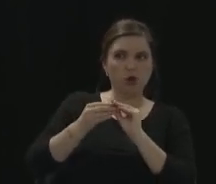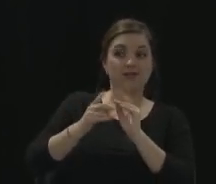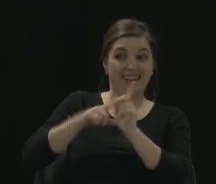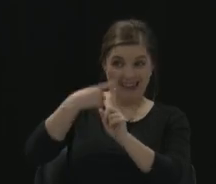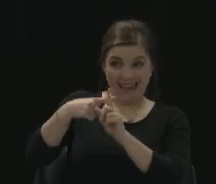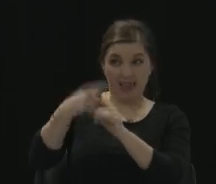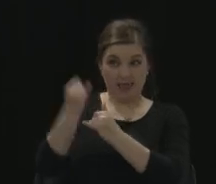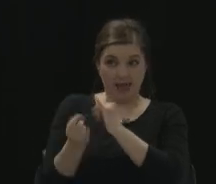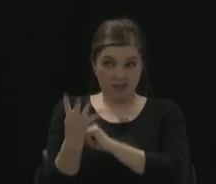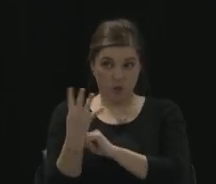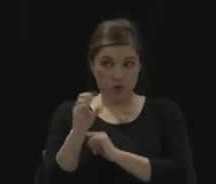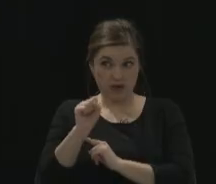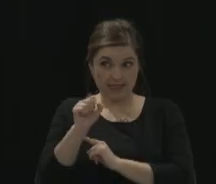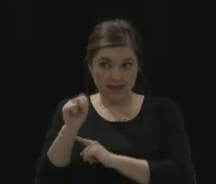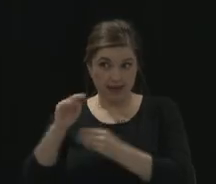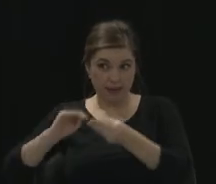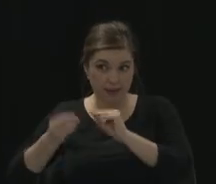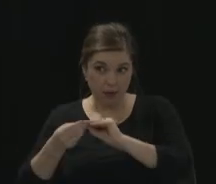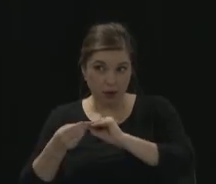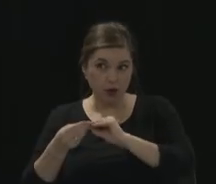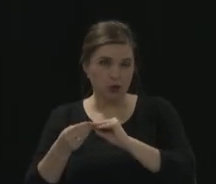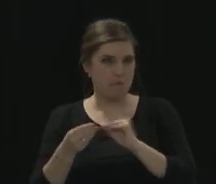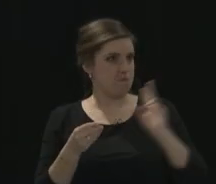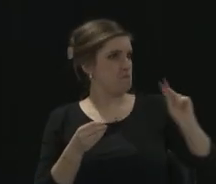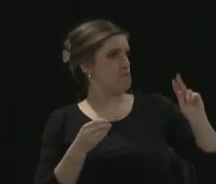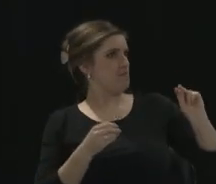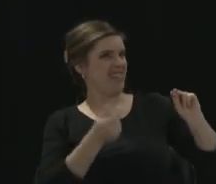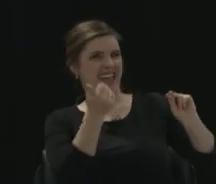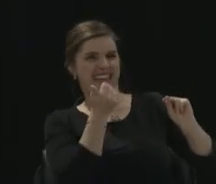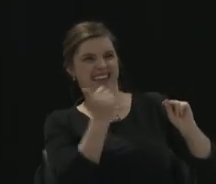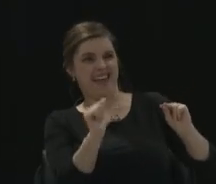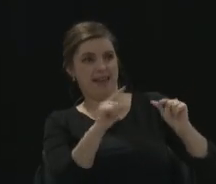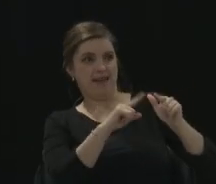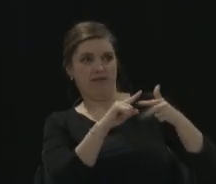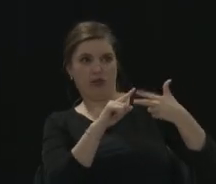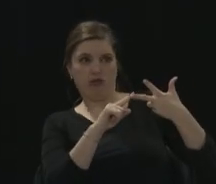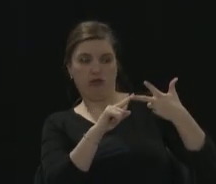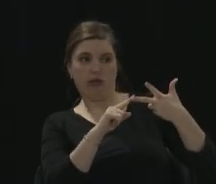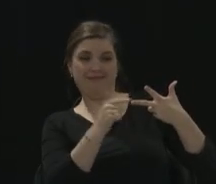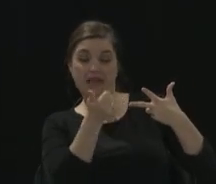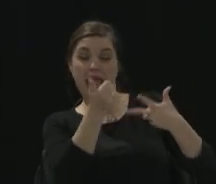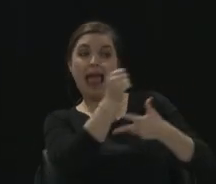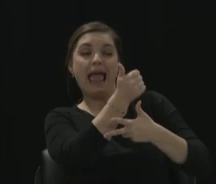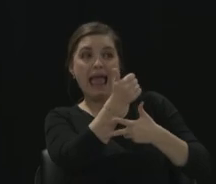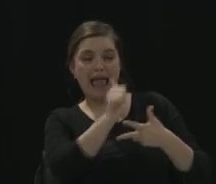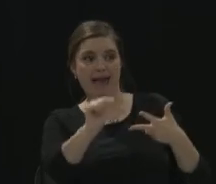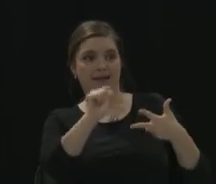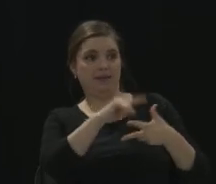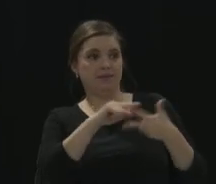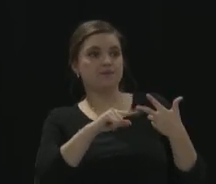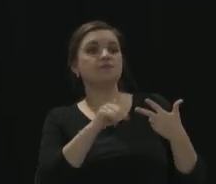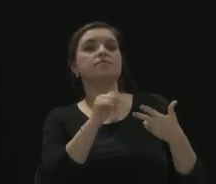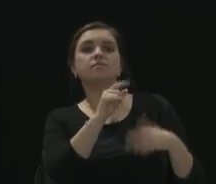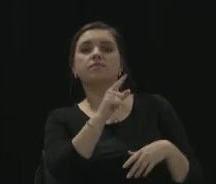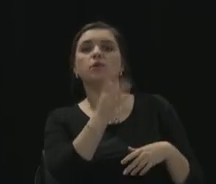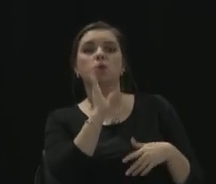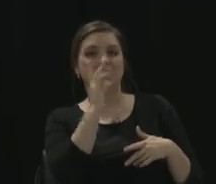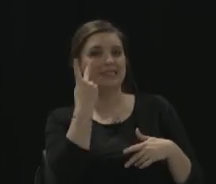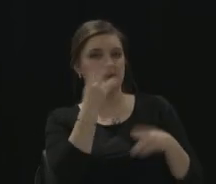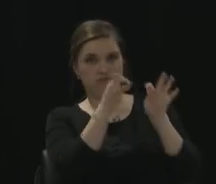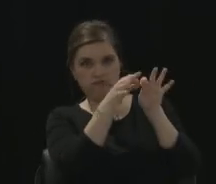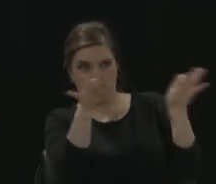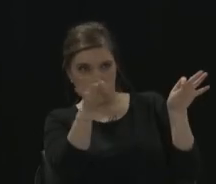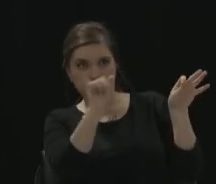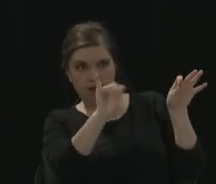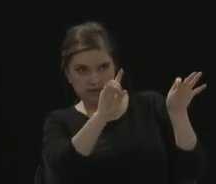social. No, you can have any. Any one of those. one of those three. The ID number, we'll say driver's license or ID, or